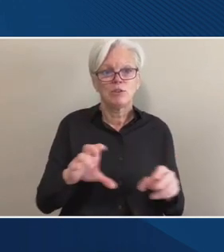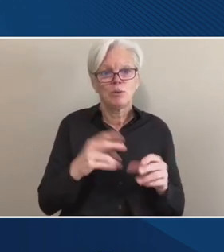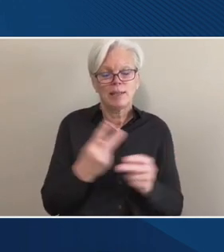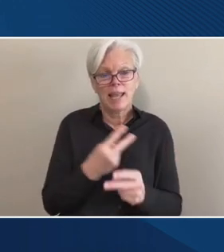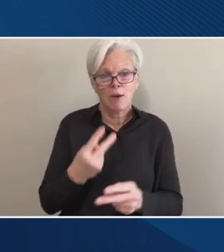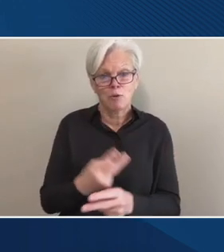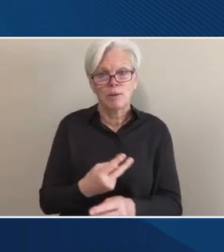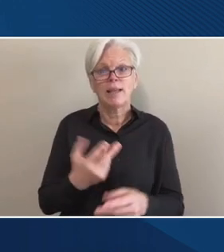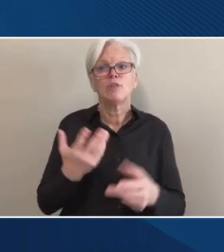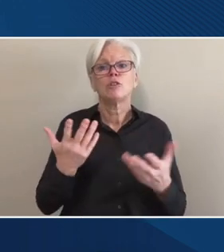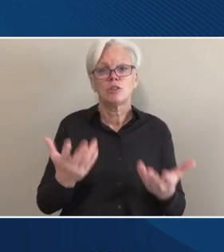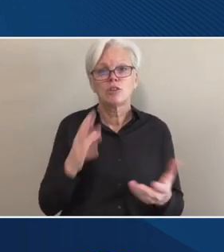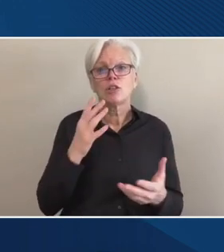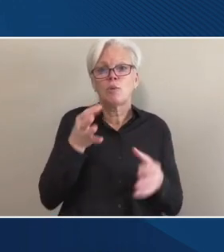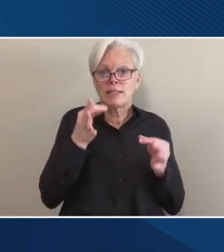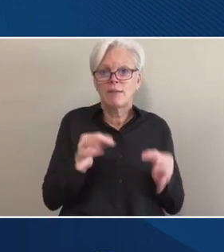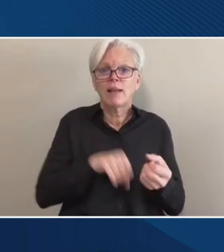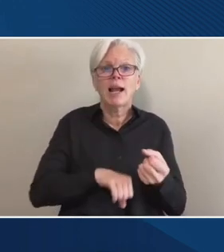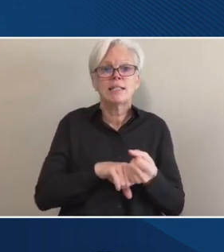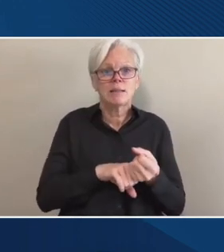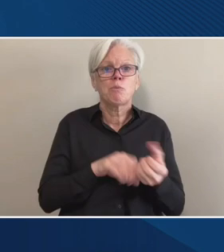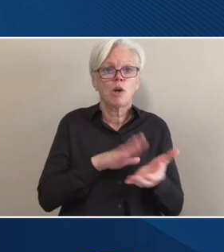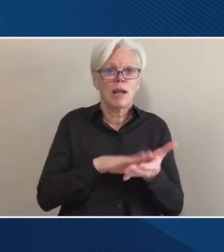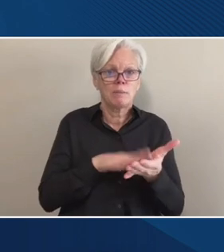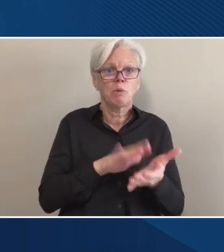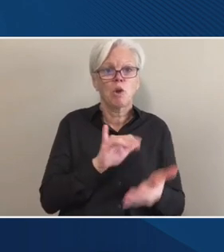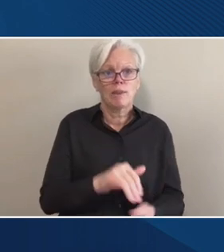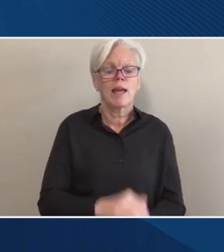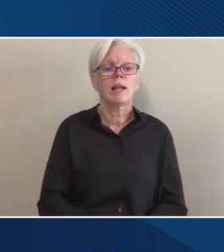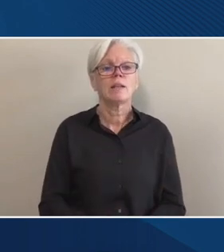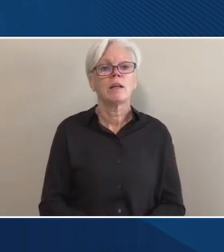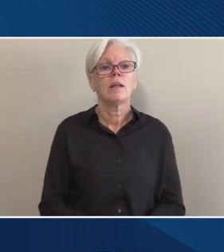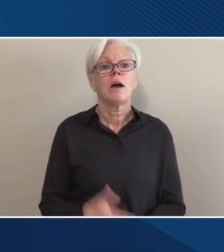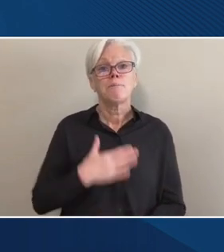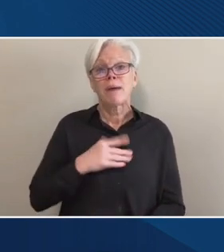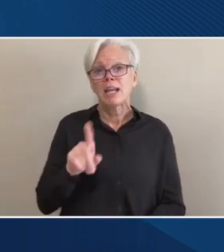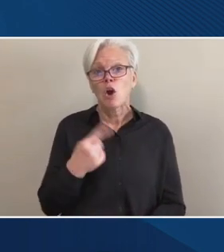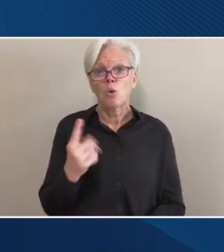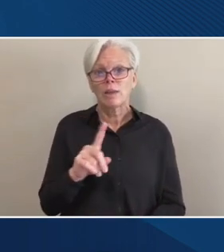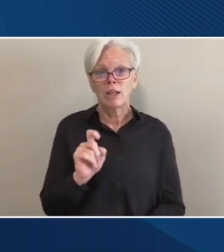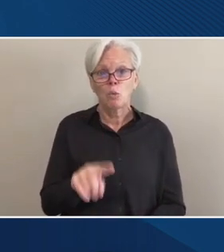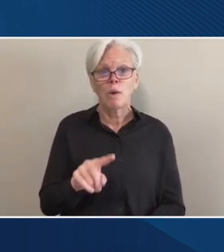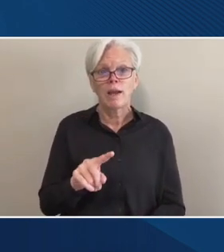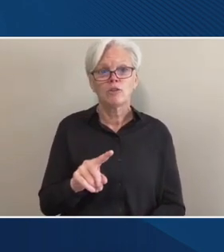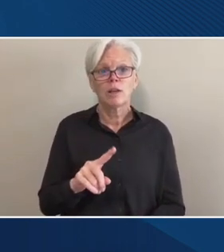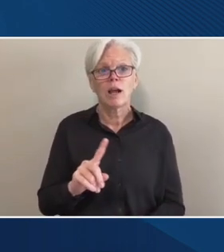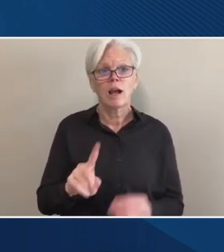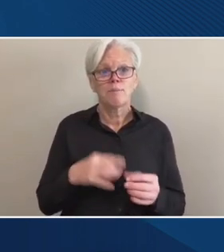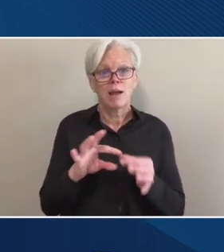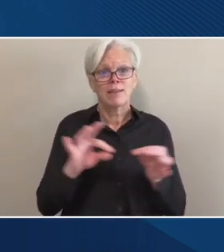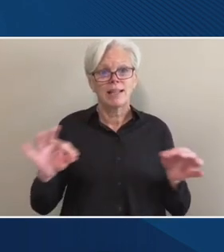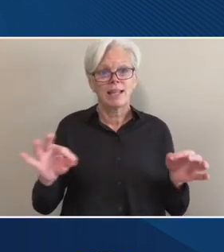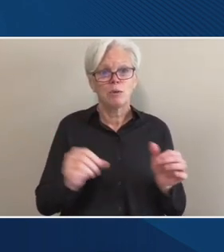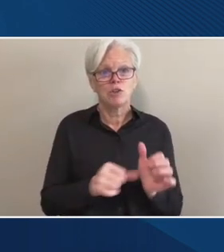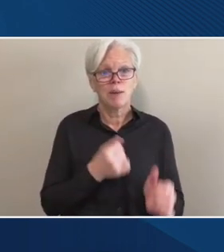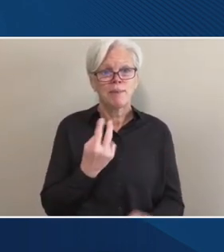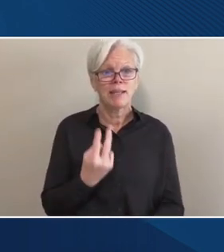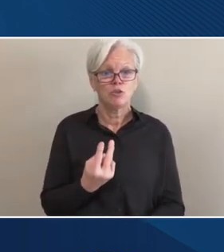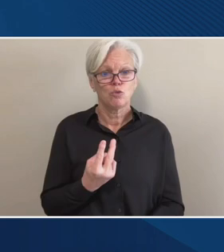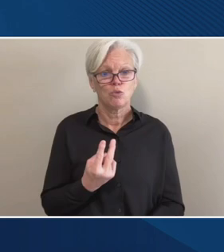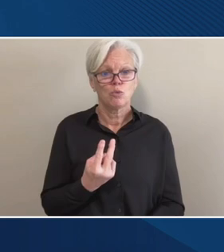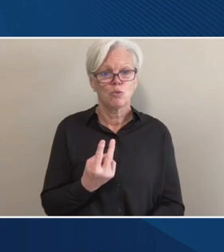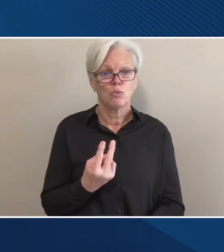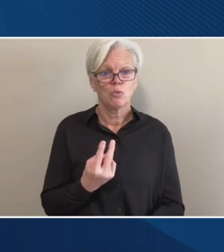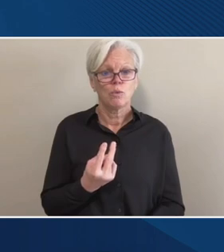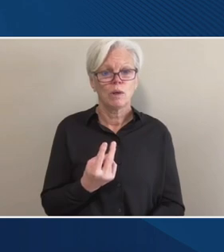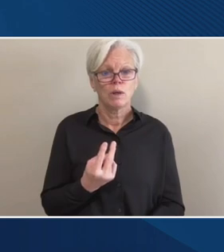So I definitely support and applaud that. The only question I have happens to be the language on page two, where it